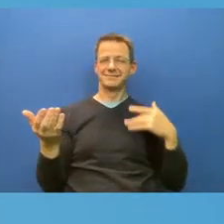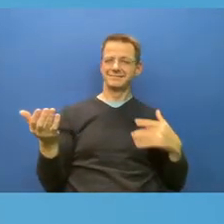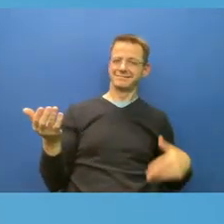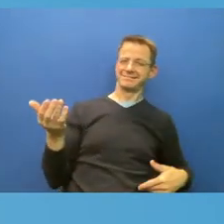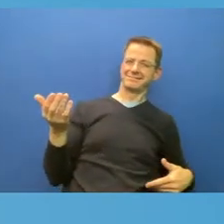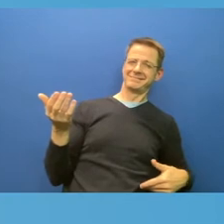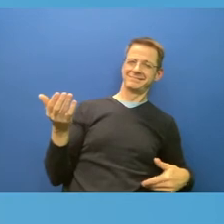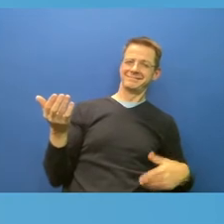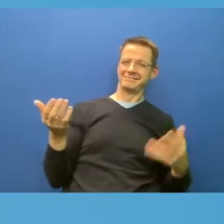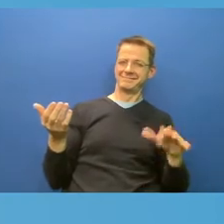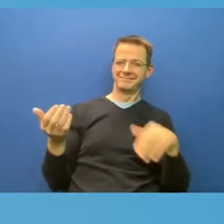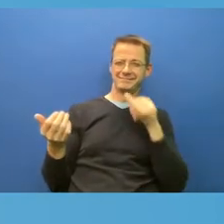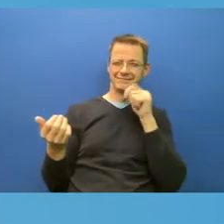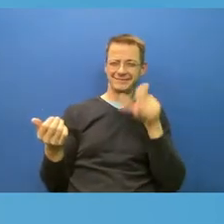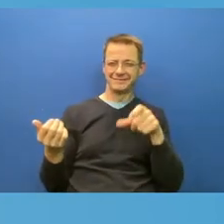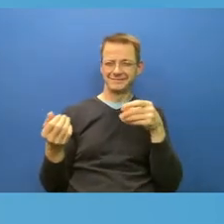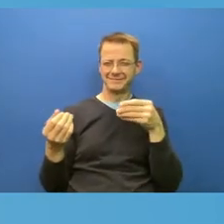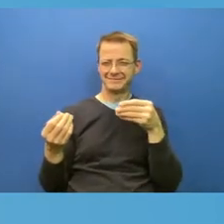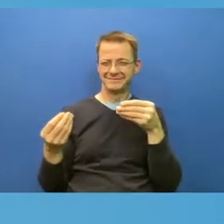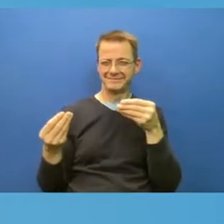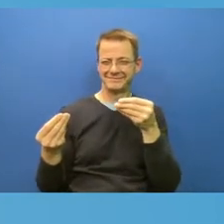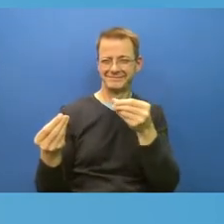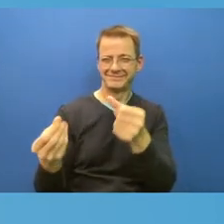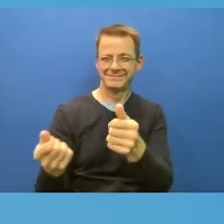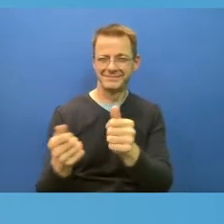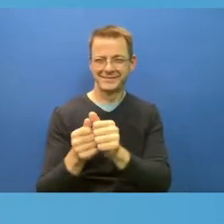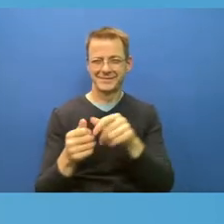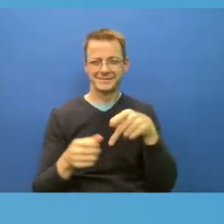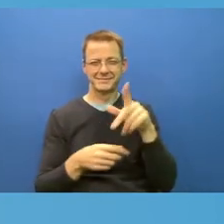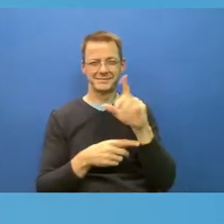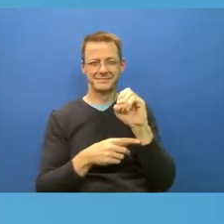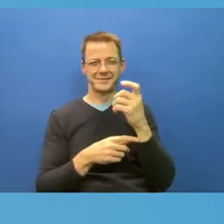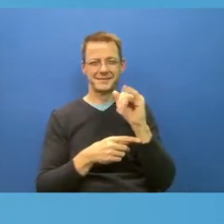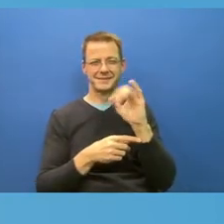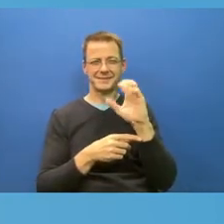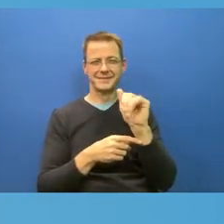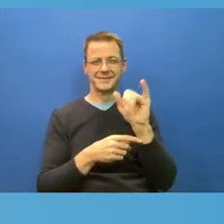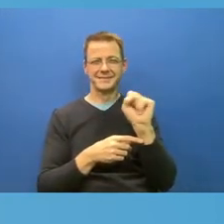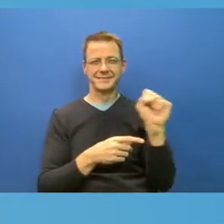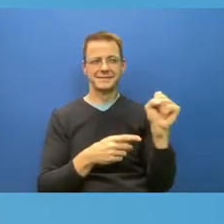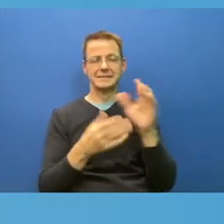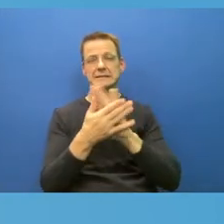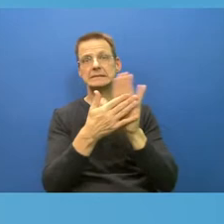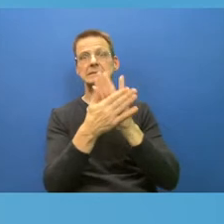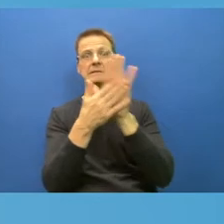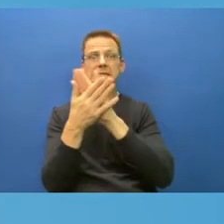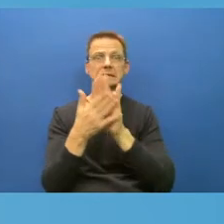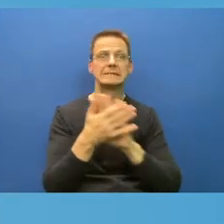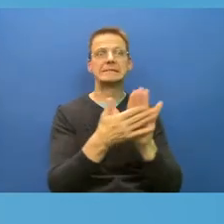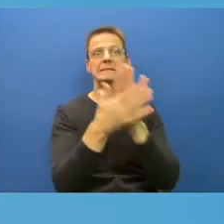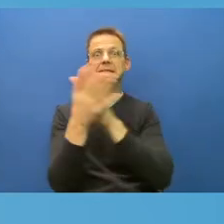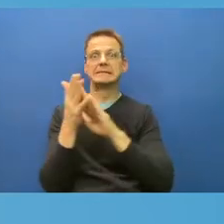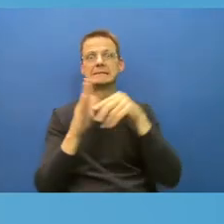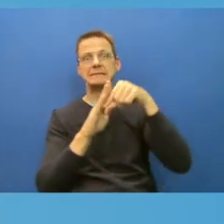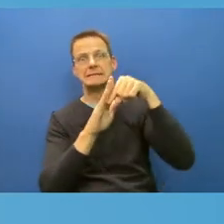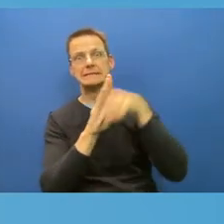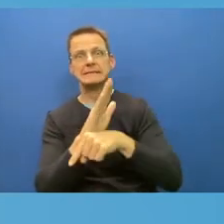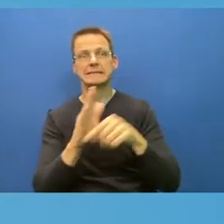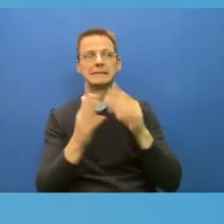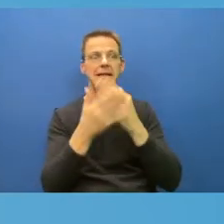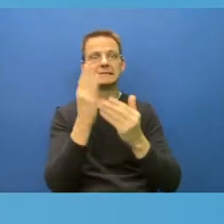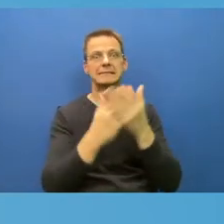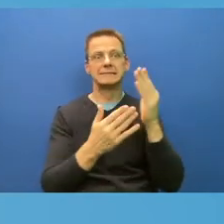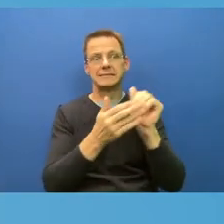stuff. Hand hygiene is great. Look, COVID is not the only disease. Keep your hands clean because there's other things that, you know, can get on your hands.